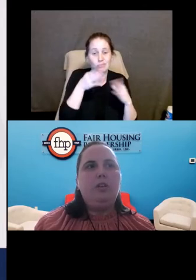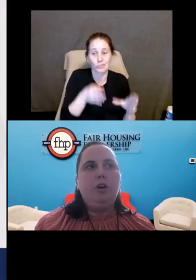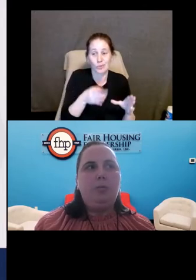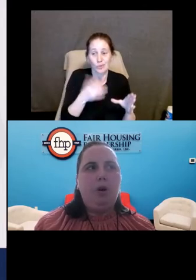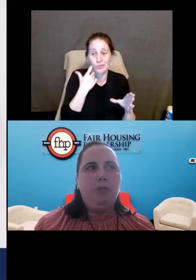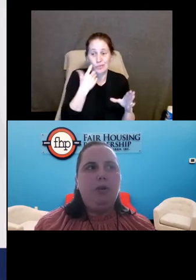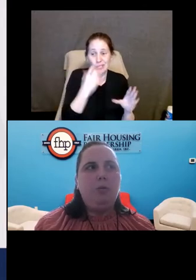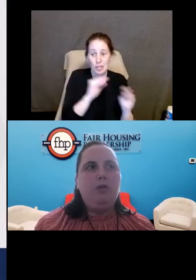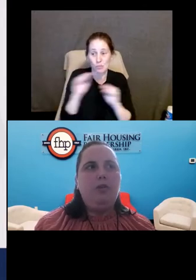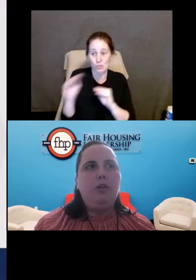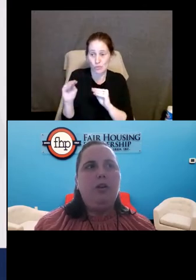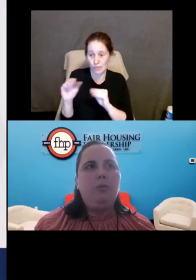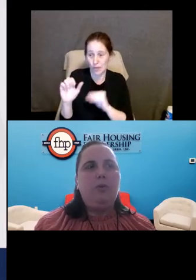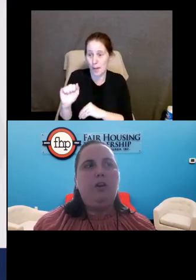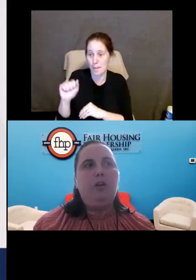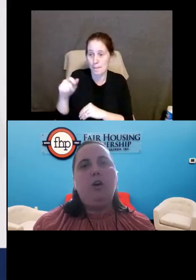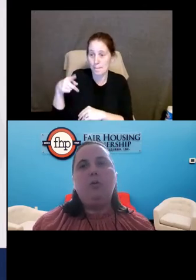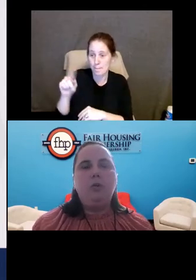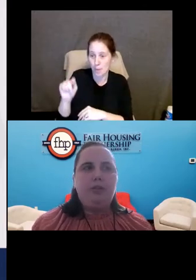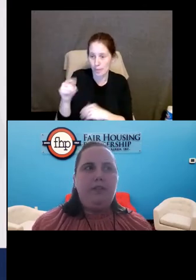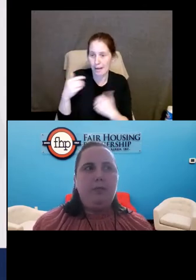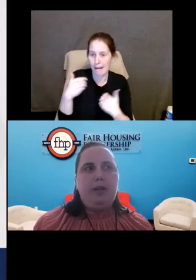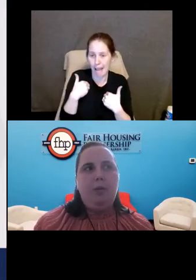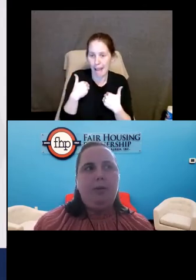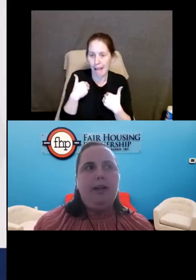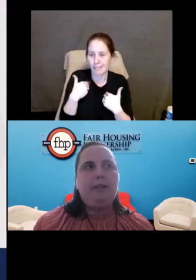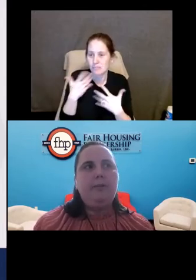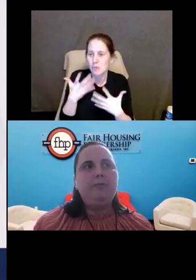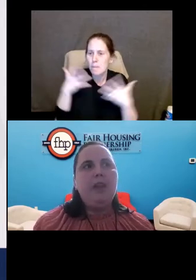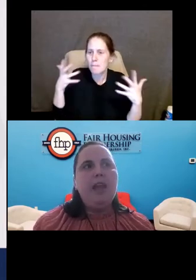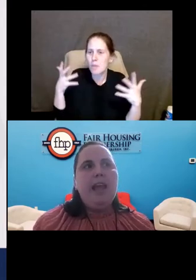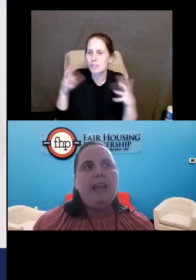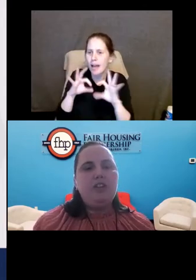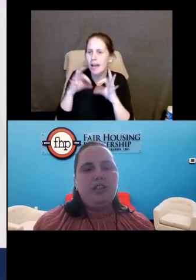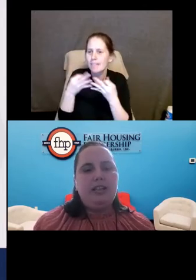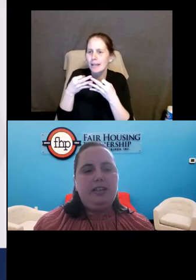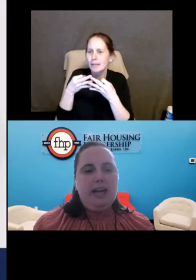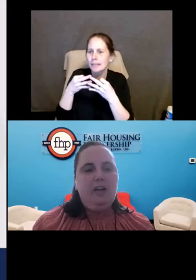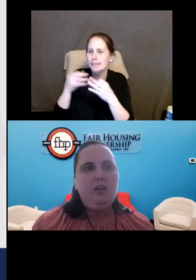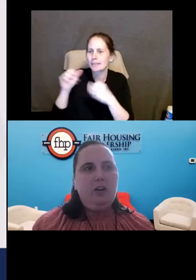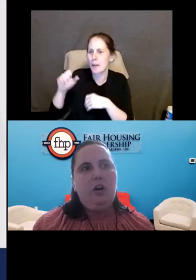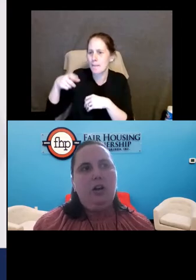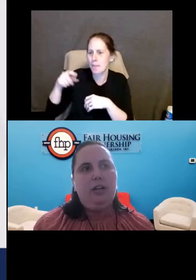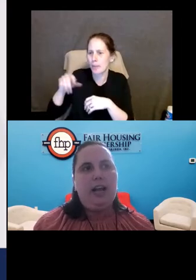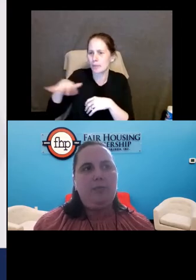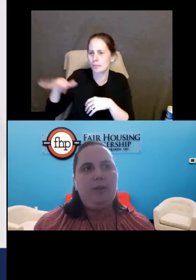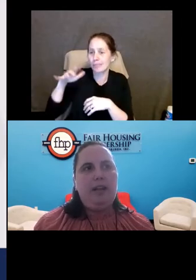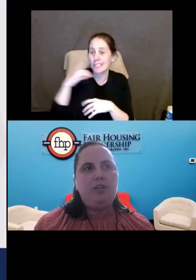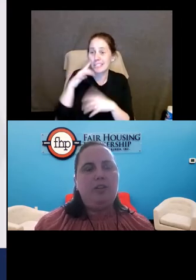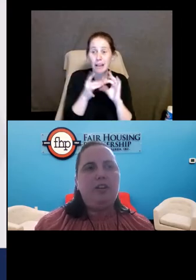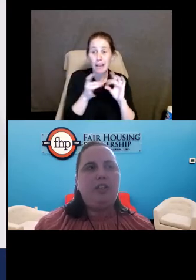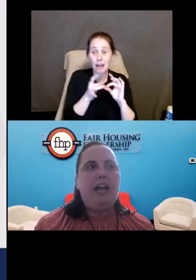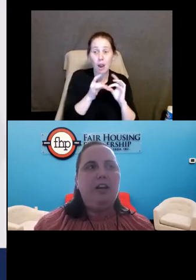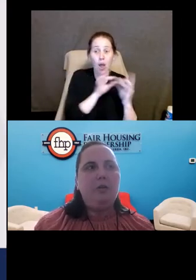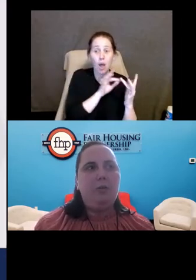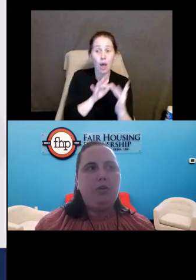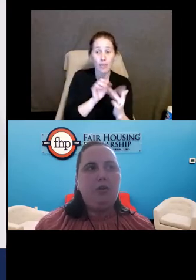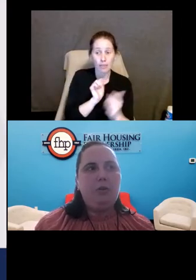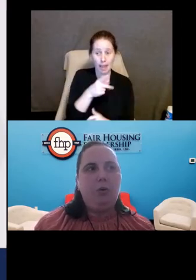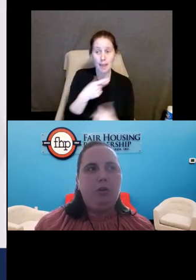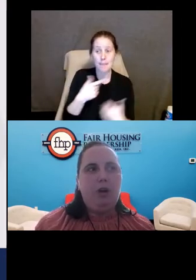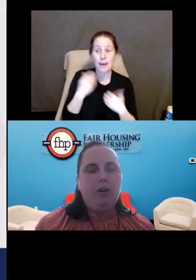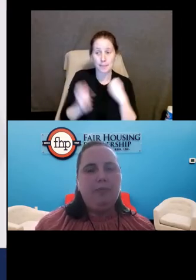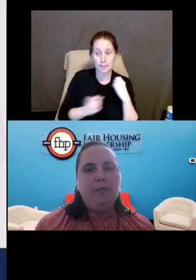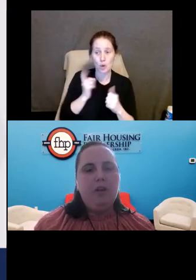moved into her apartment within a large multifamily complex. And she had stated on her online application that she had an